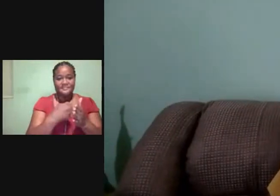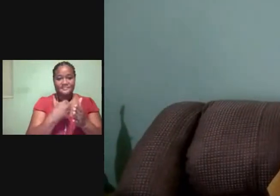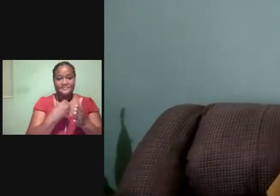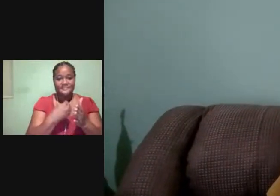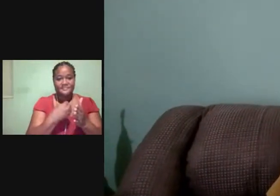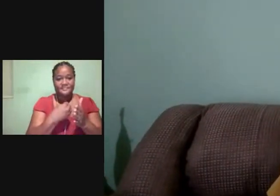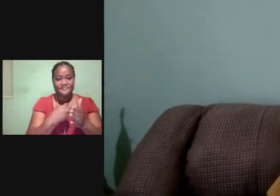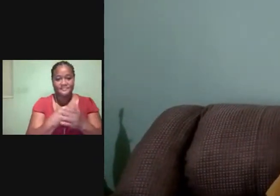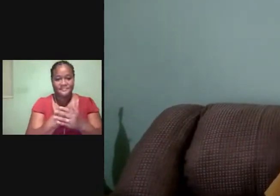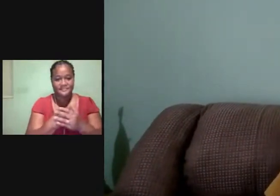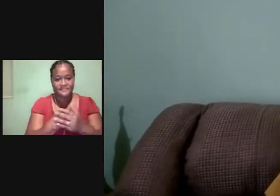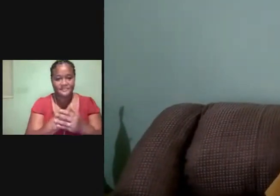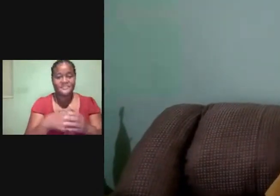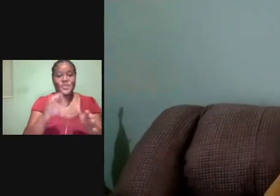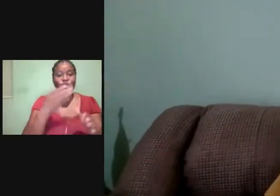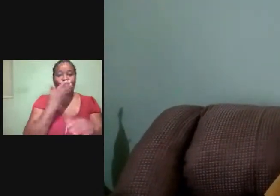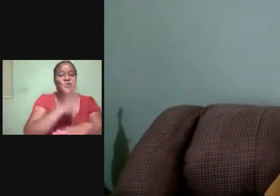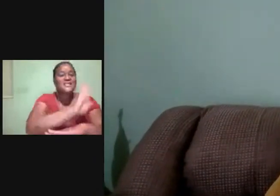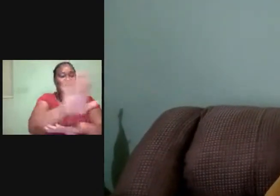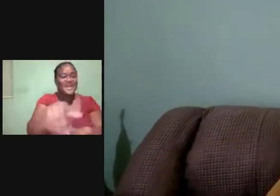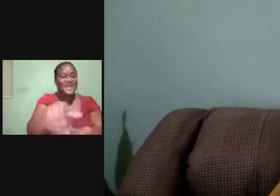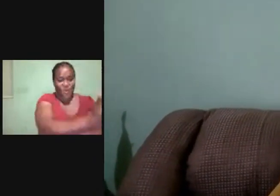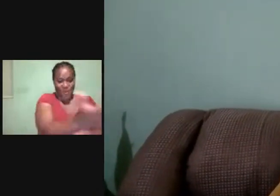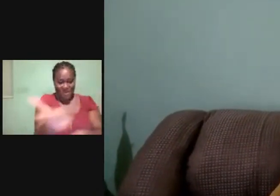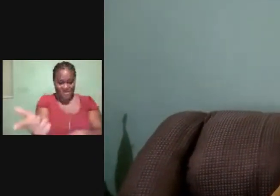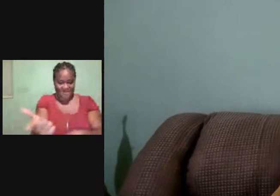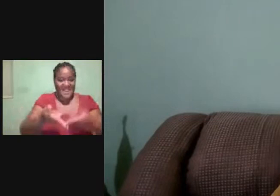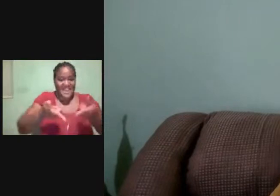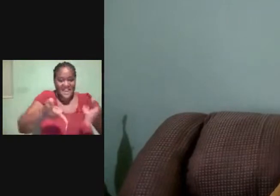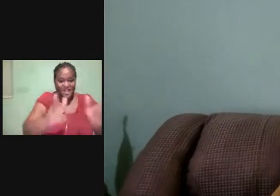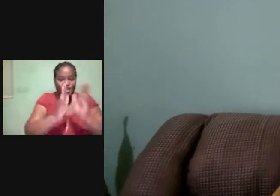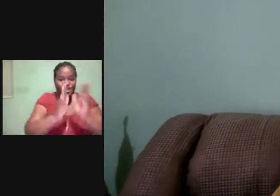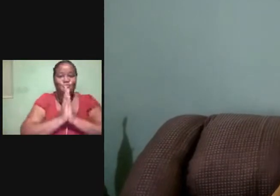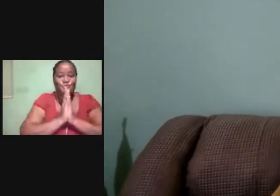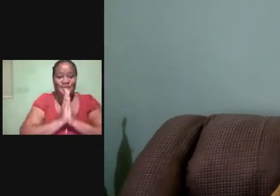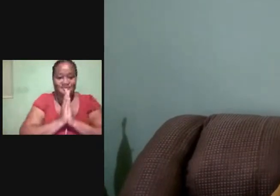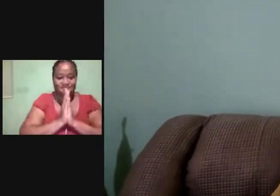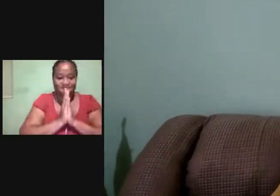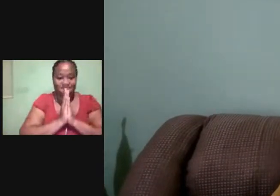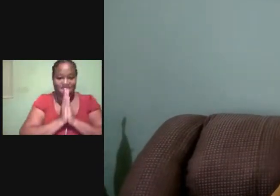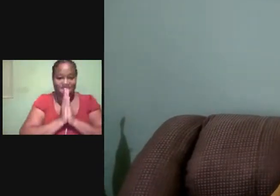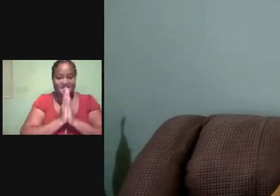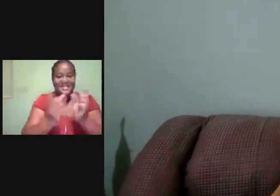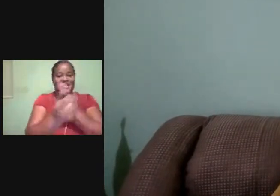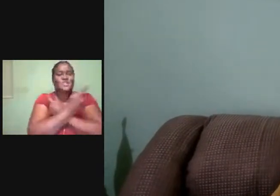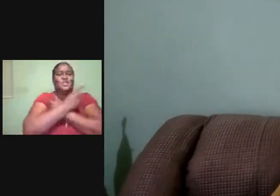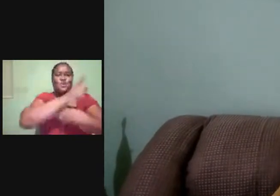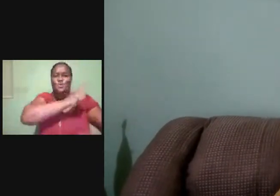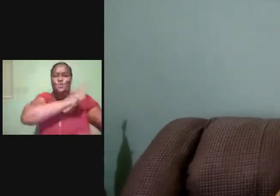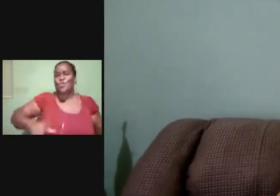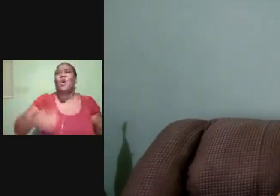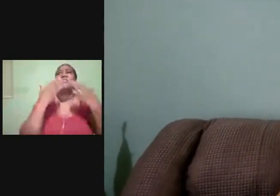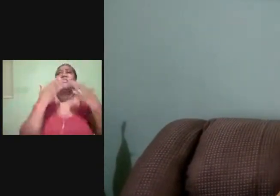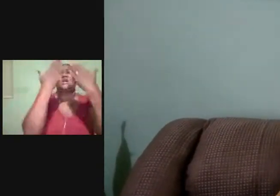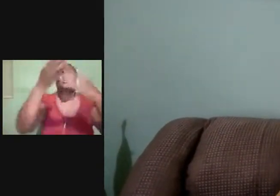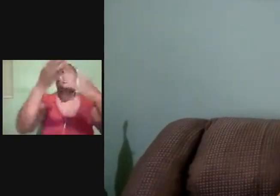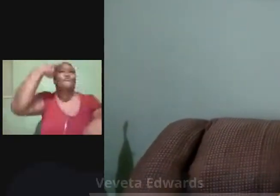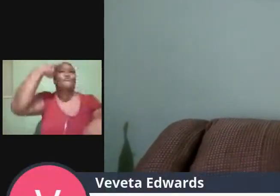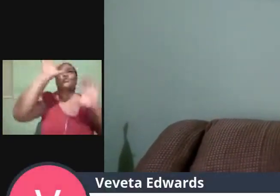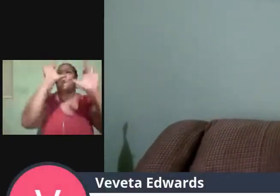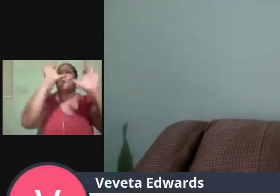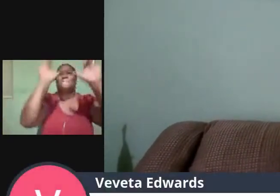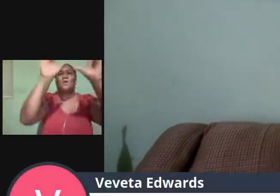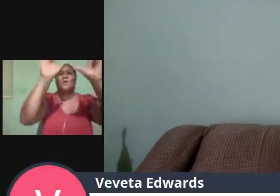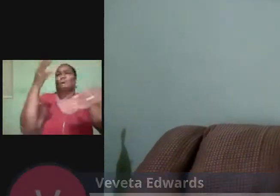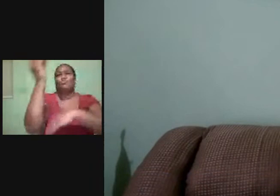Good night, everyone. Let us free. Dear Lord, thank you for your mercy throughout the